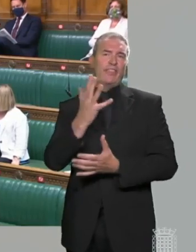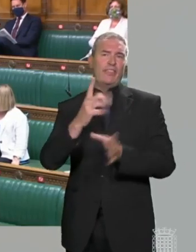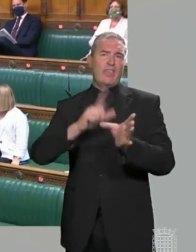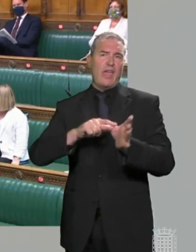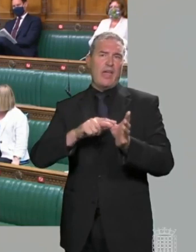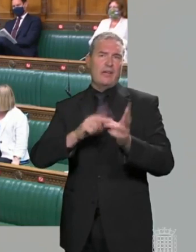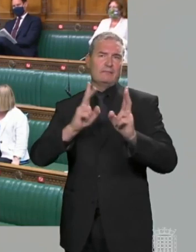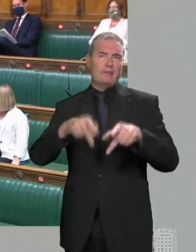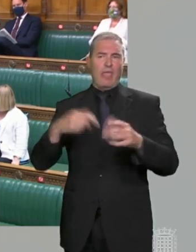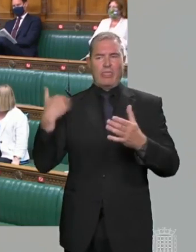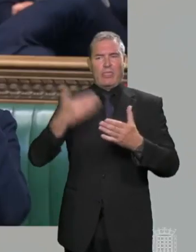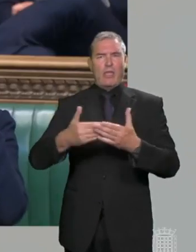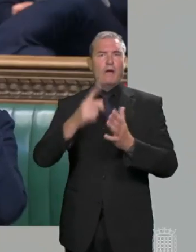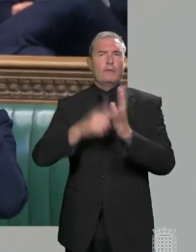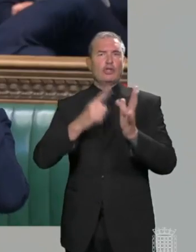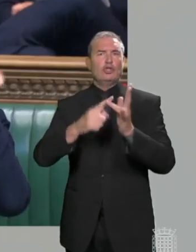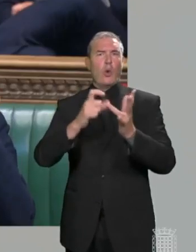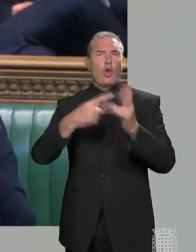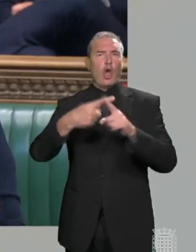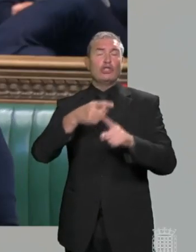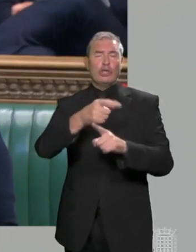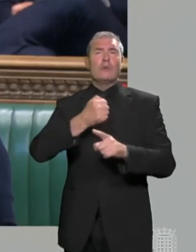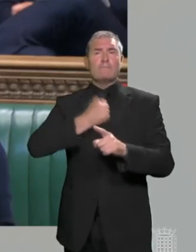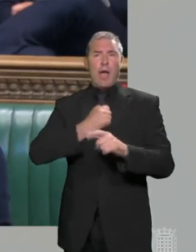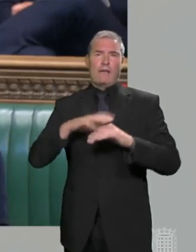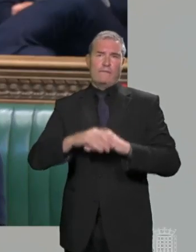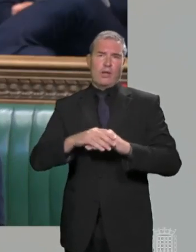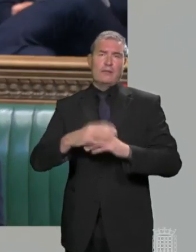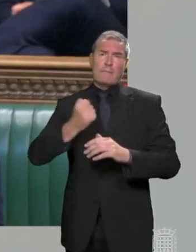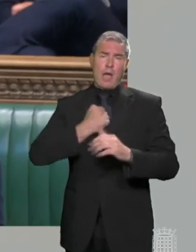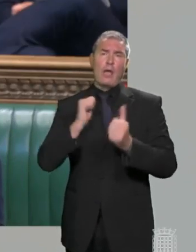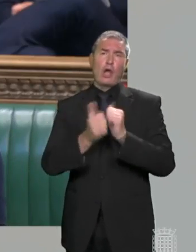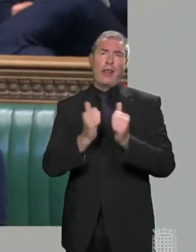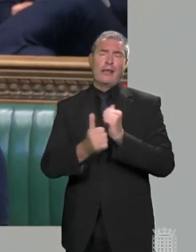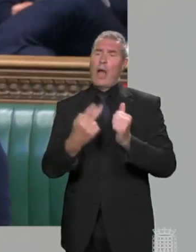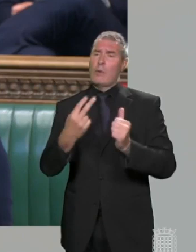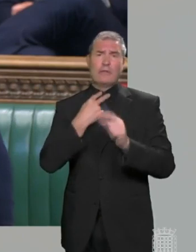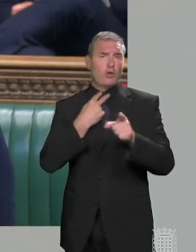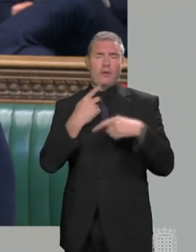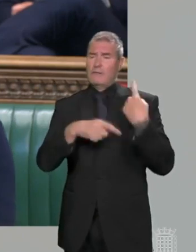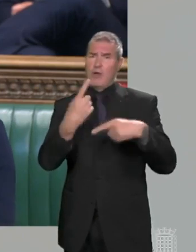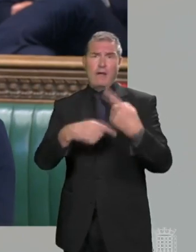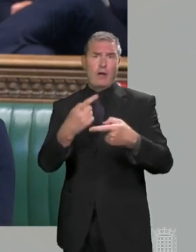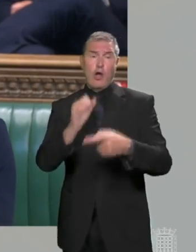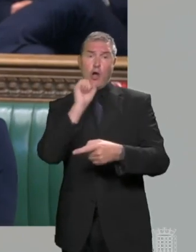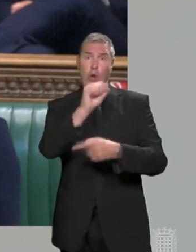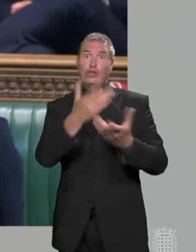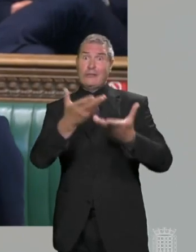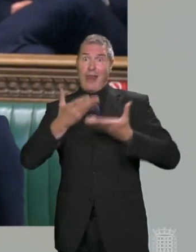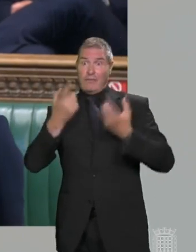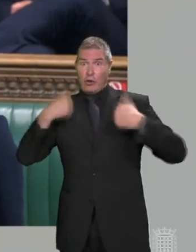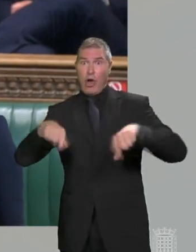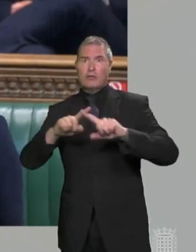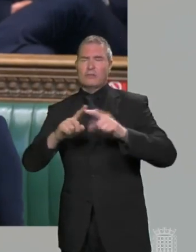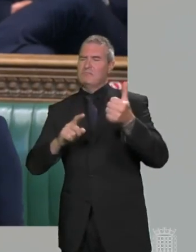murder of Joe Cox? Joe is a dear personal friend and colleague who will always be missed and remembered, and whose extraordinary legacy endures